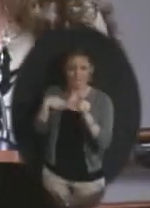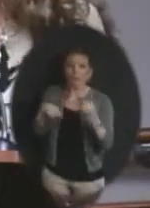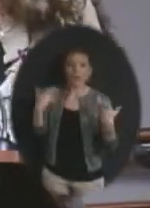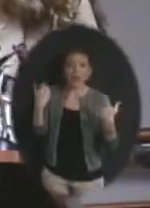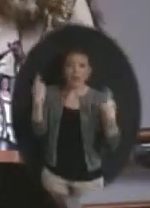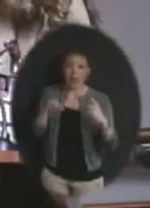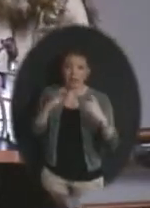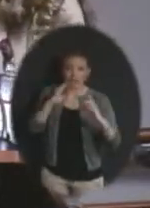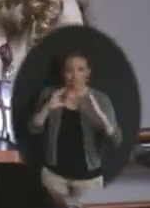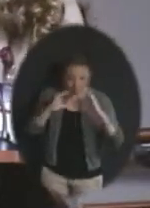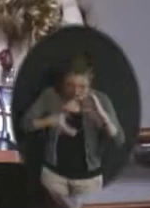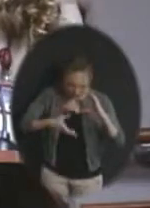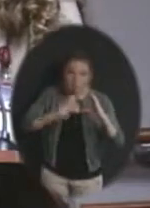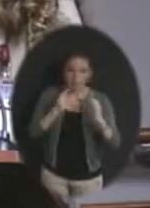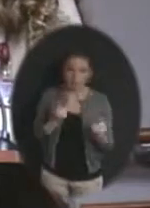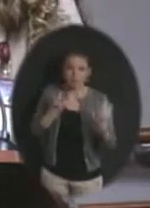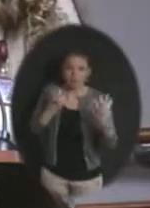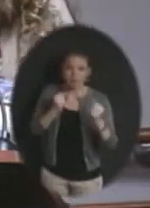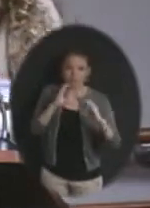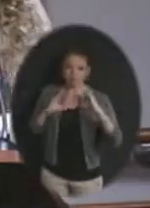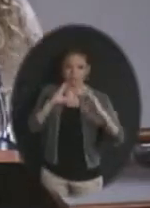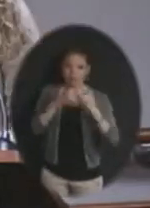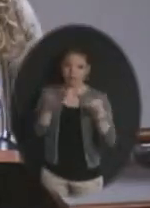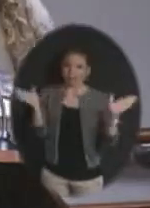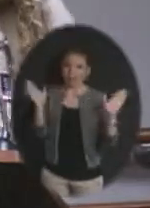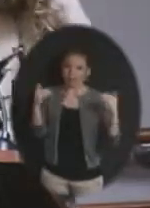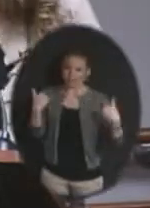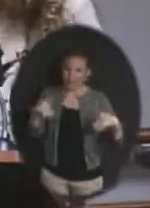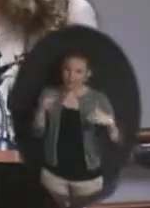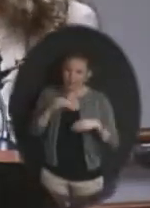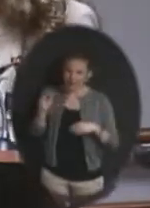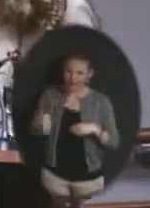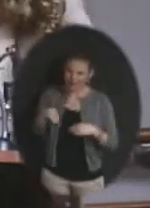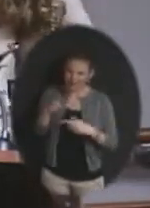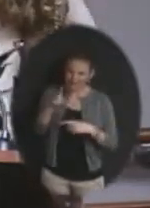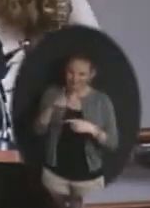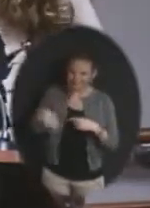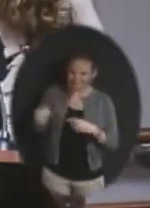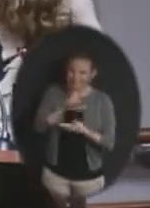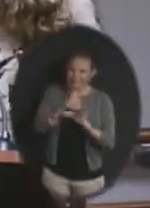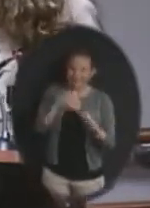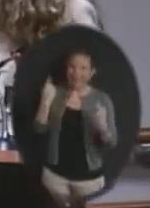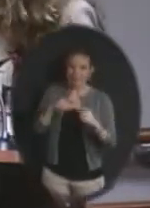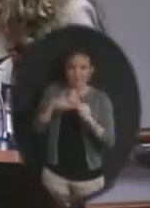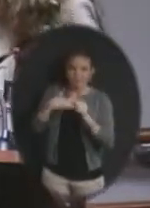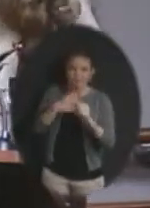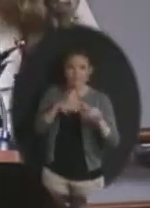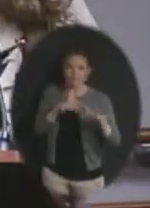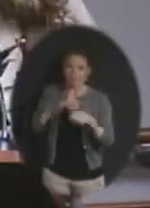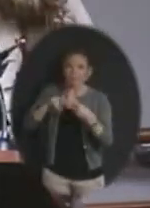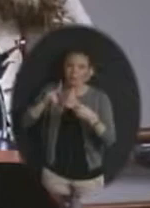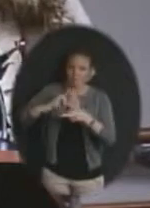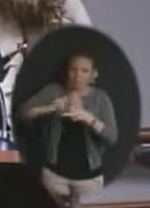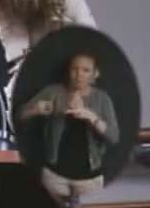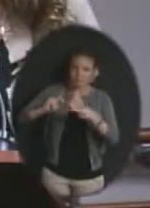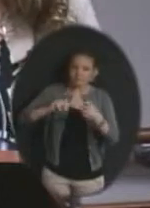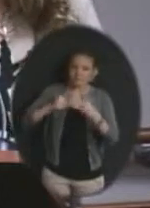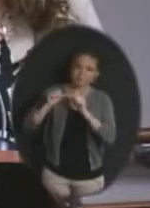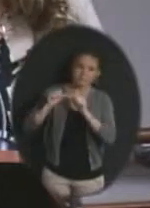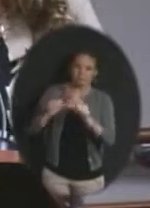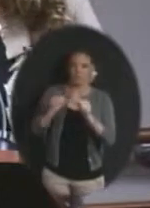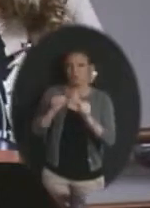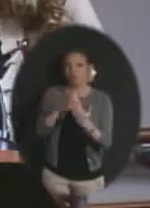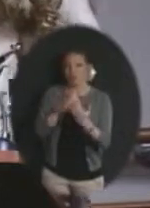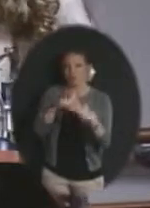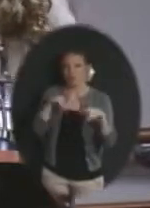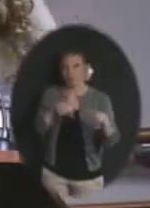bridge to more than 30 students in the Olathe Public Schools. Characteristics of the group include flexibility, professionalism, and continuous learning.